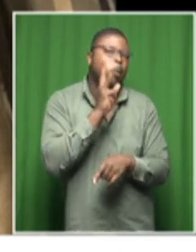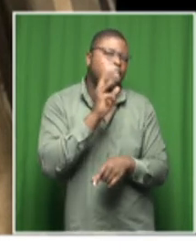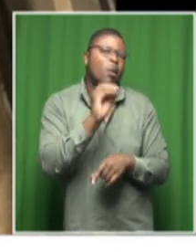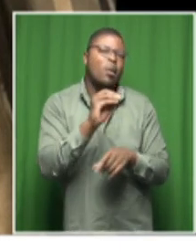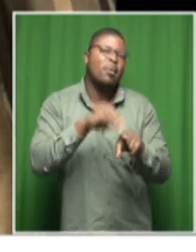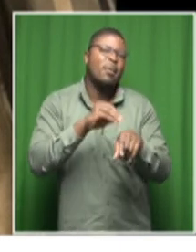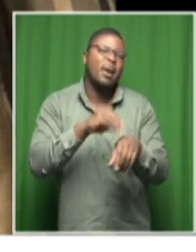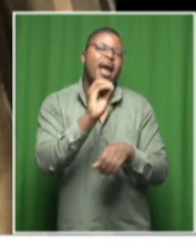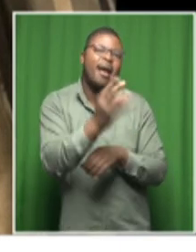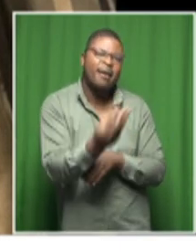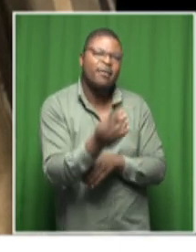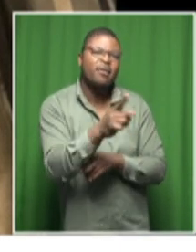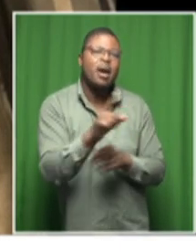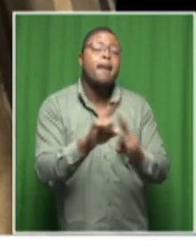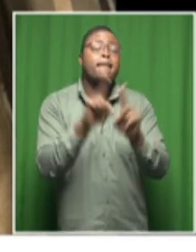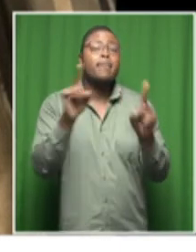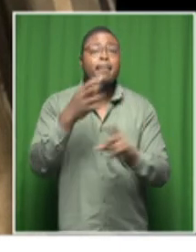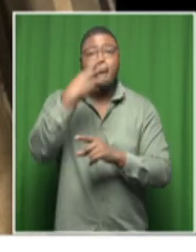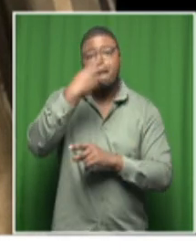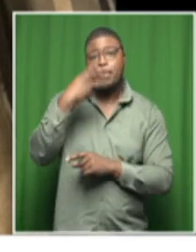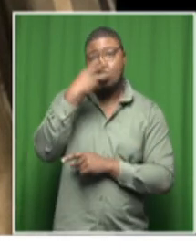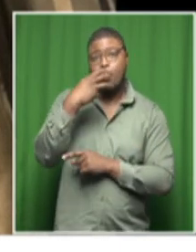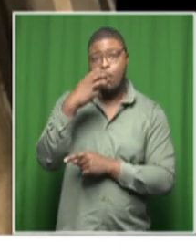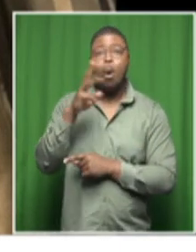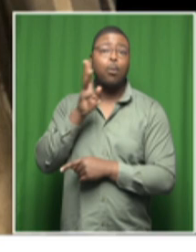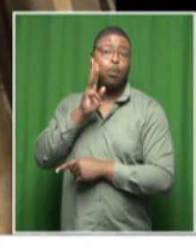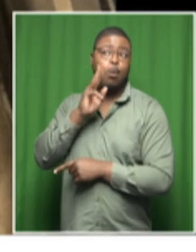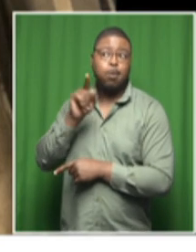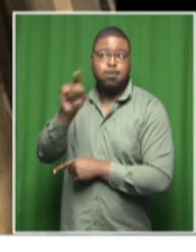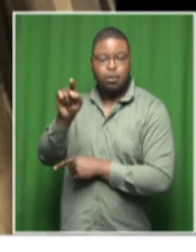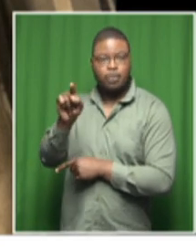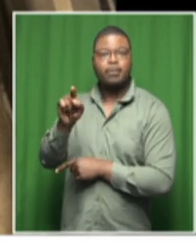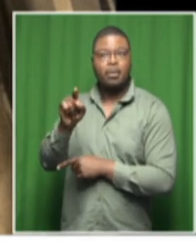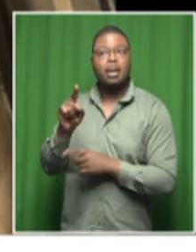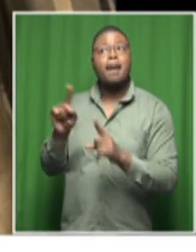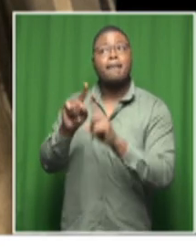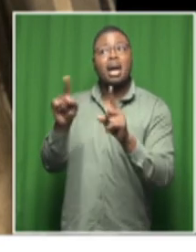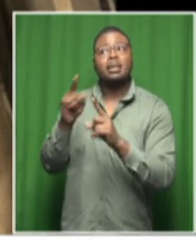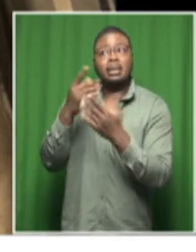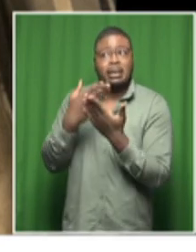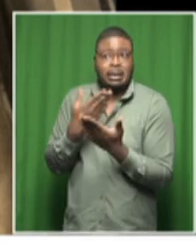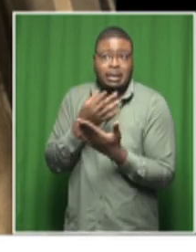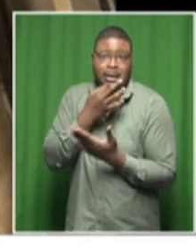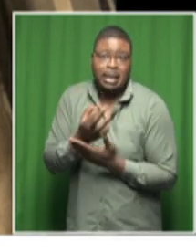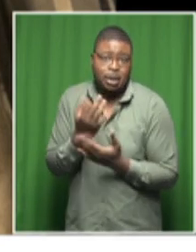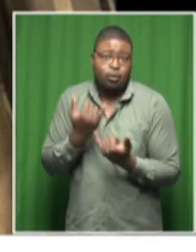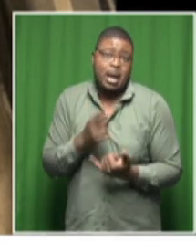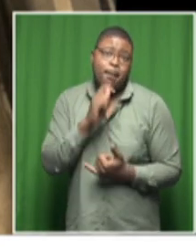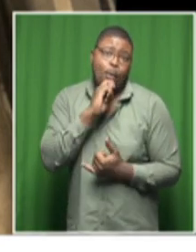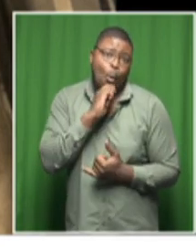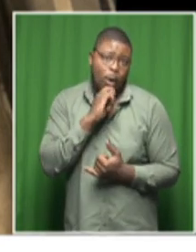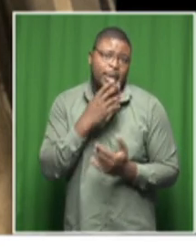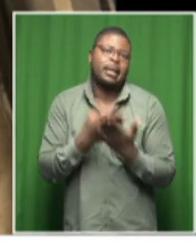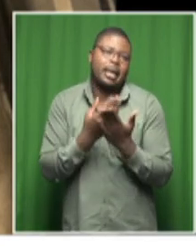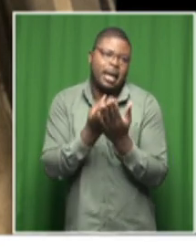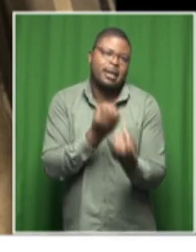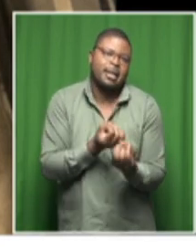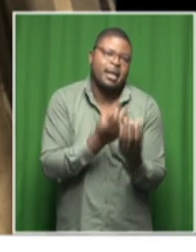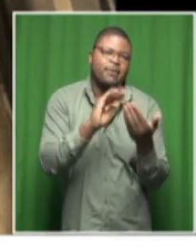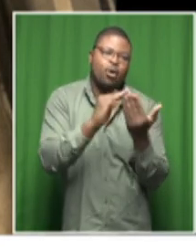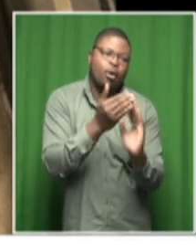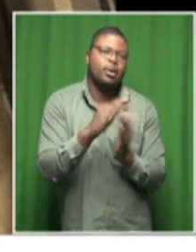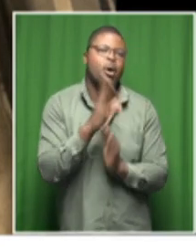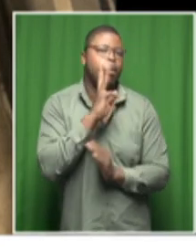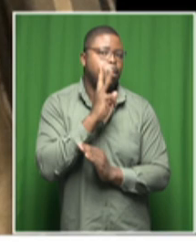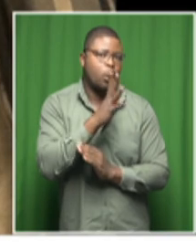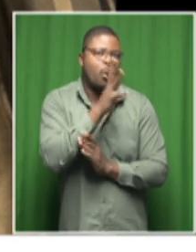bloom water is one that the only the capacity is only for today morning we would also have a problem